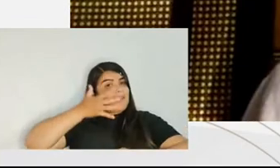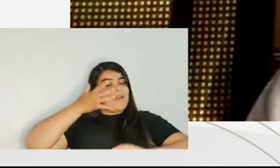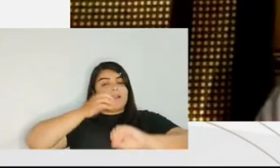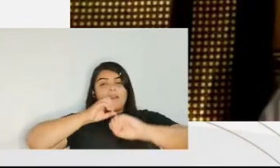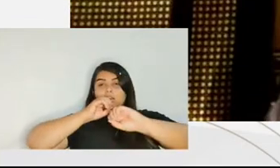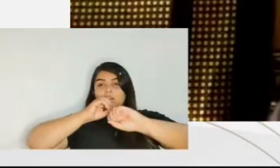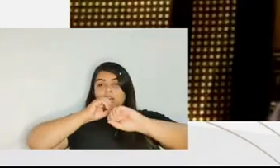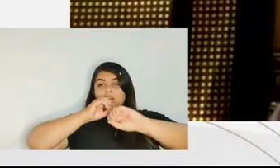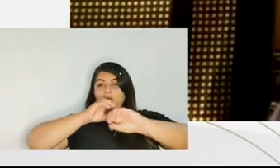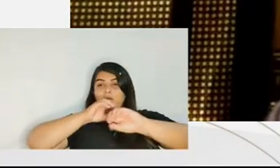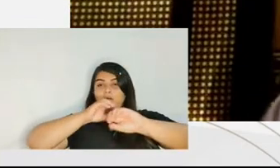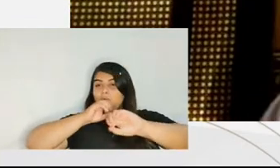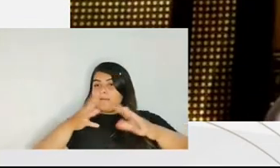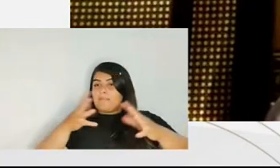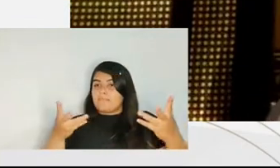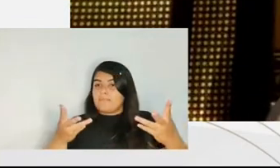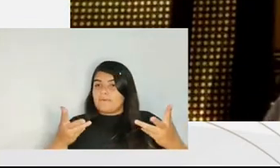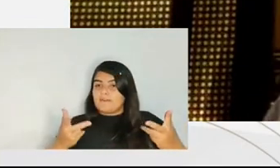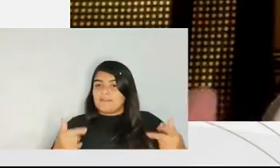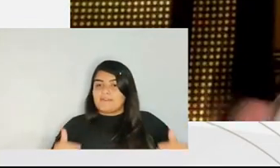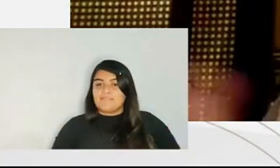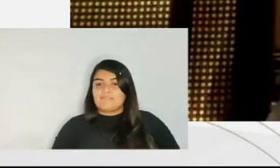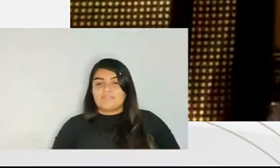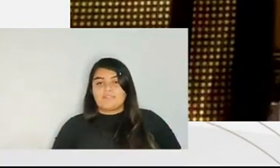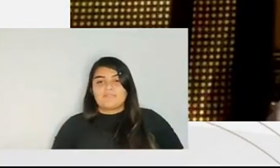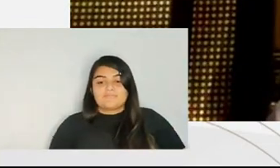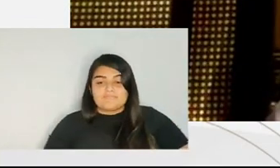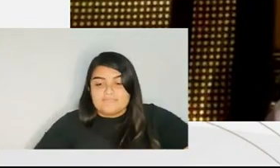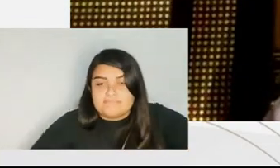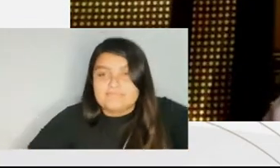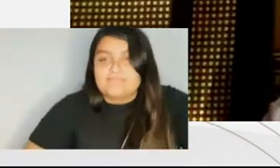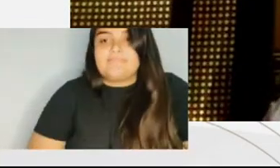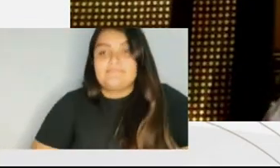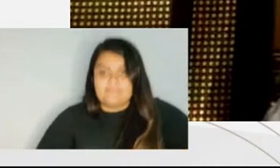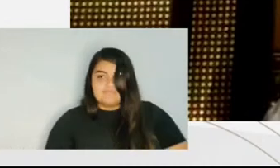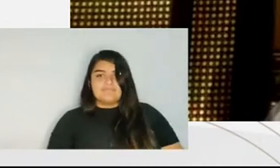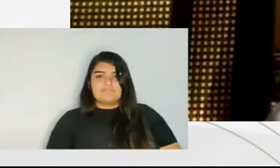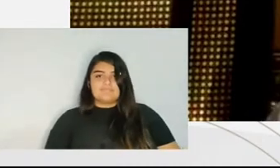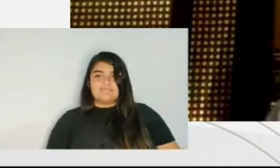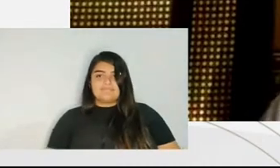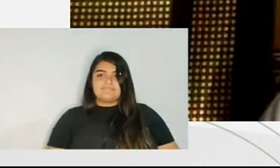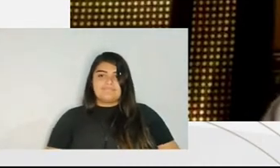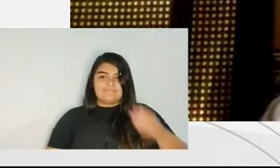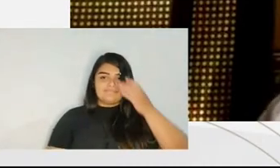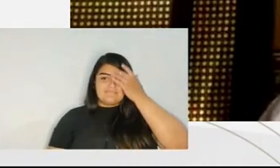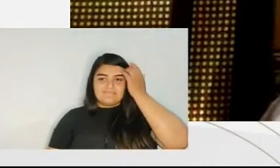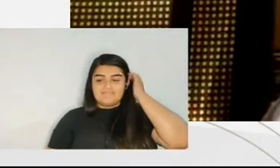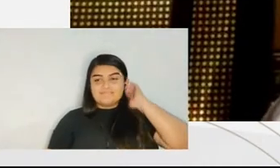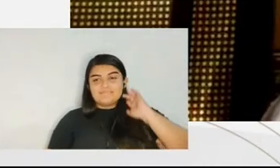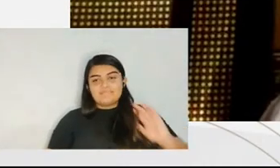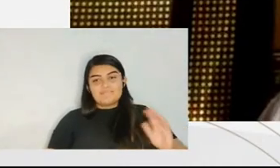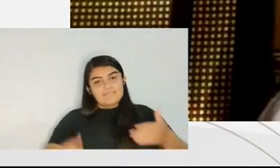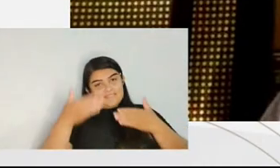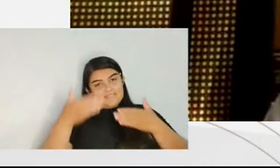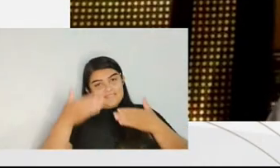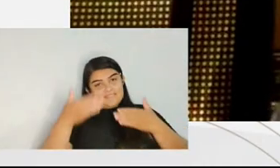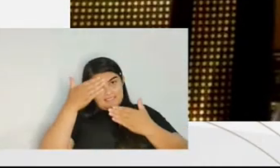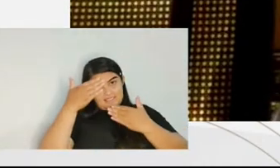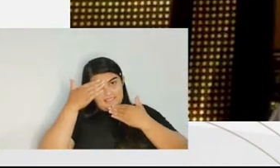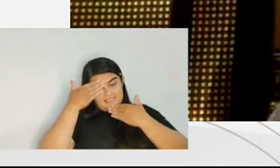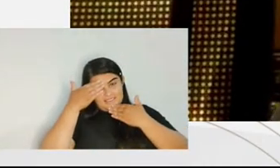fisher i thank you we had such an amazing class so i feel enriched